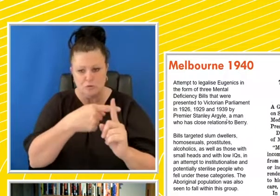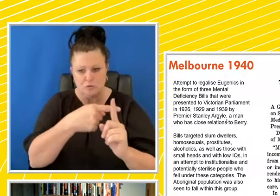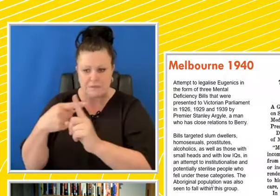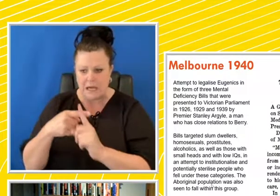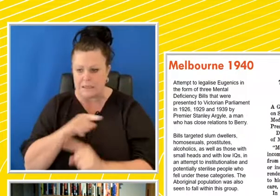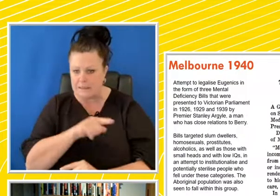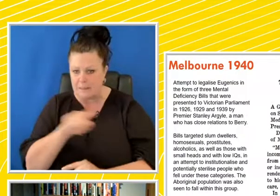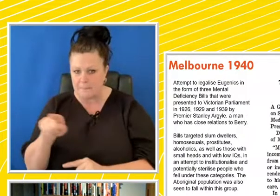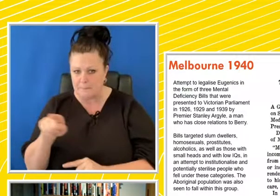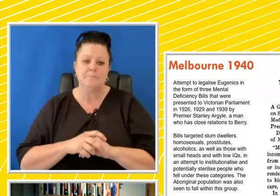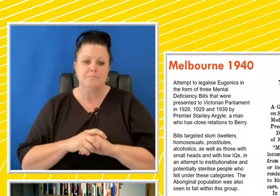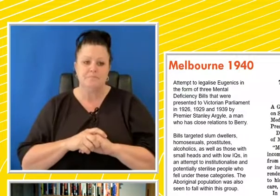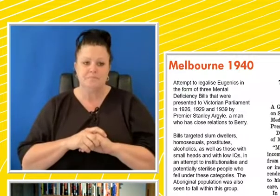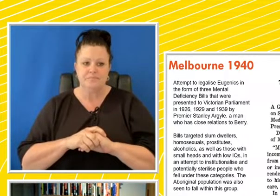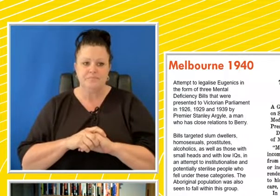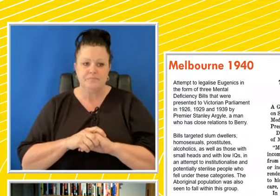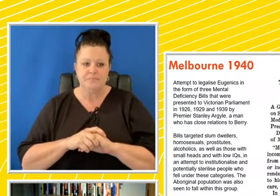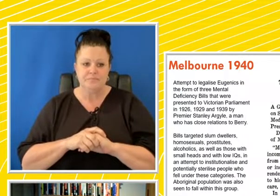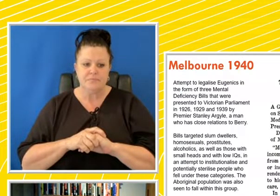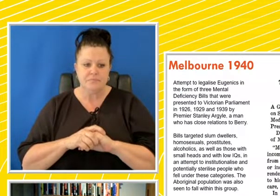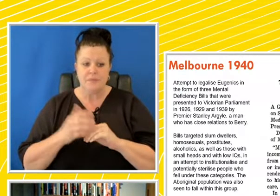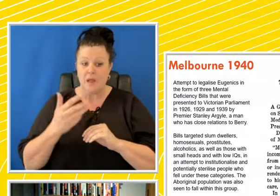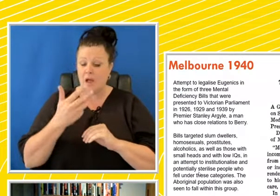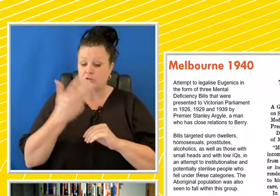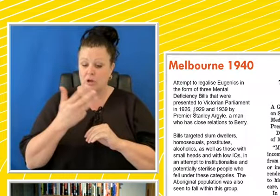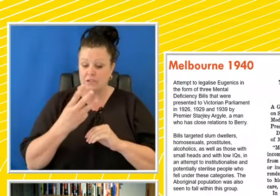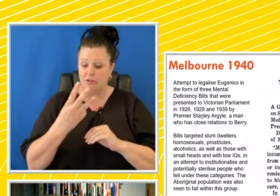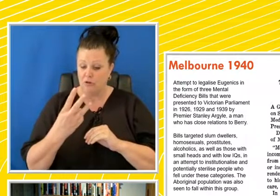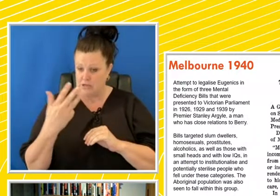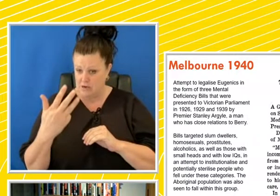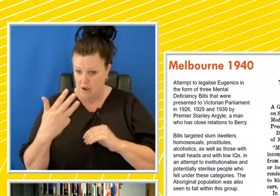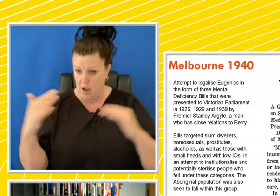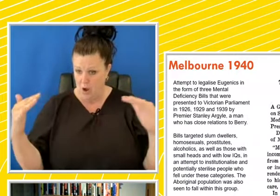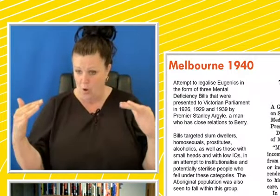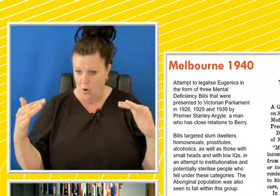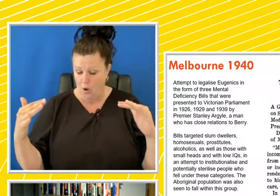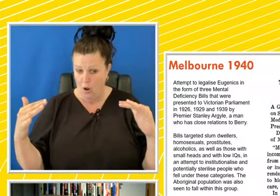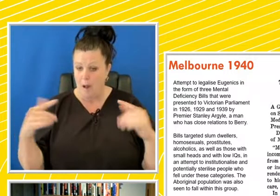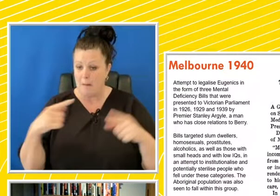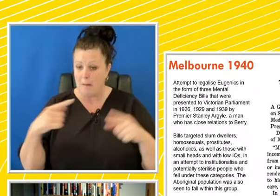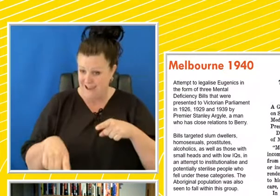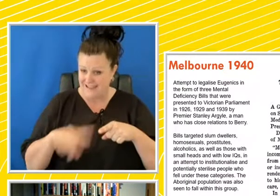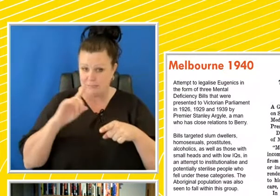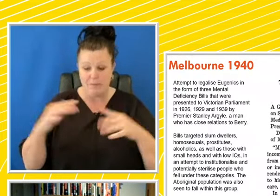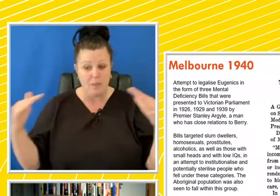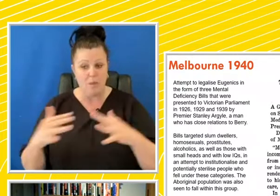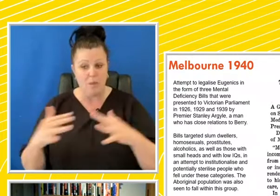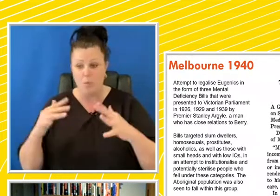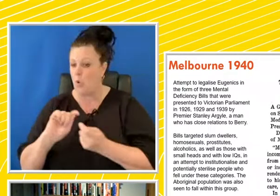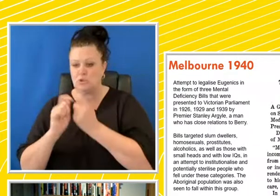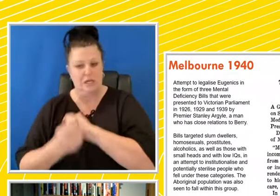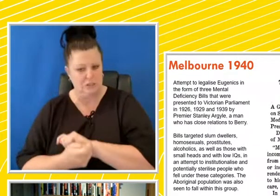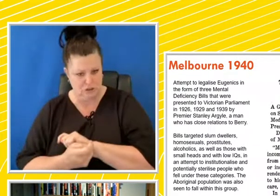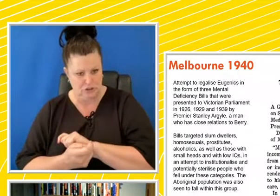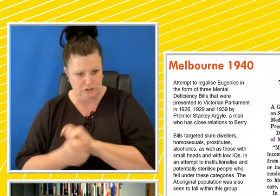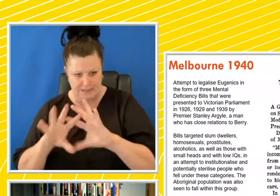And then it passes in 1939, but the outbreak of the war changes things significantly. But this is